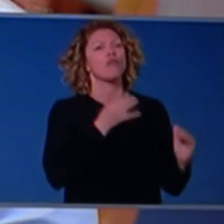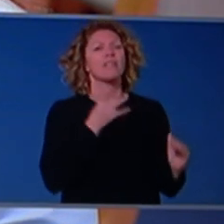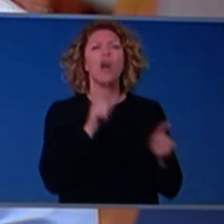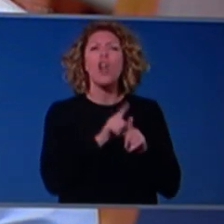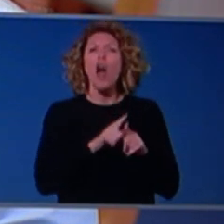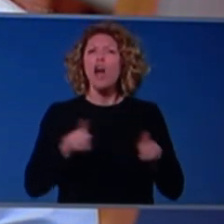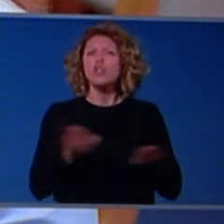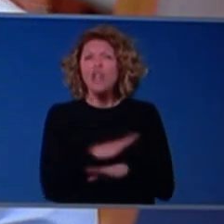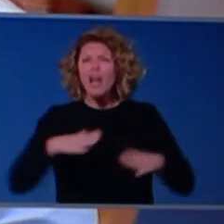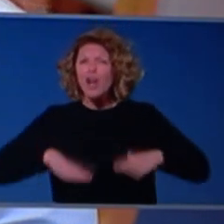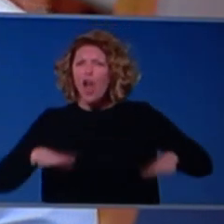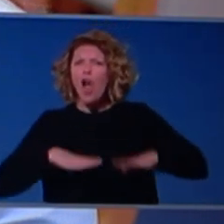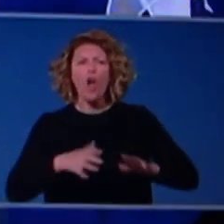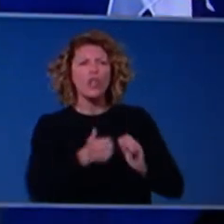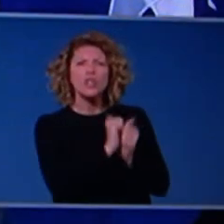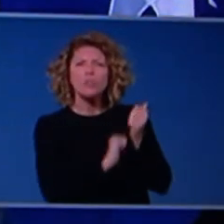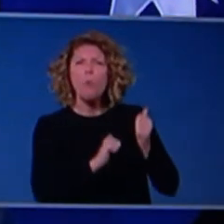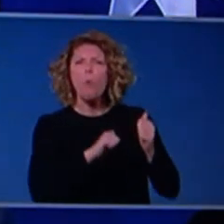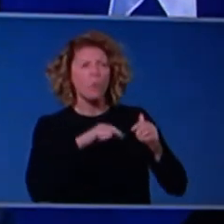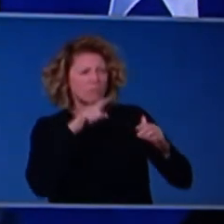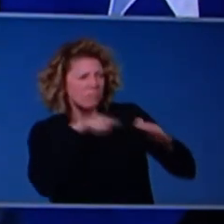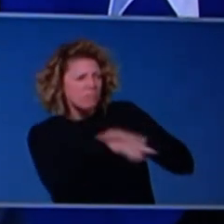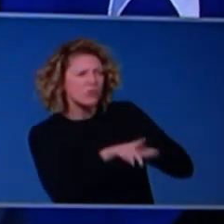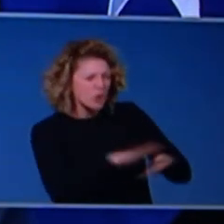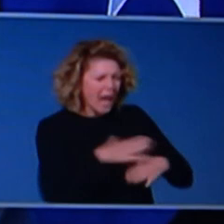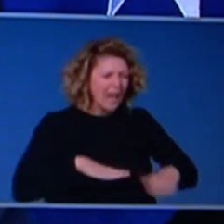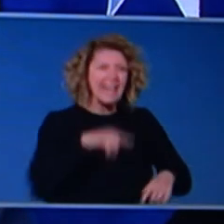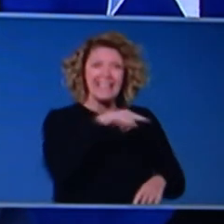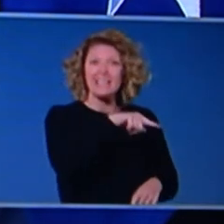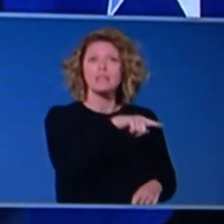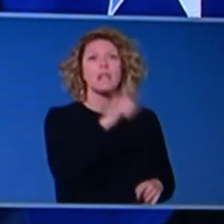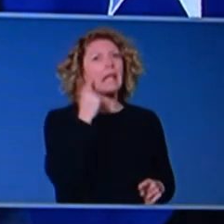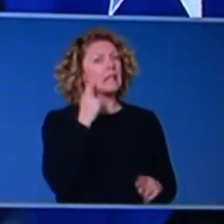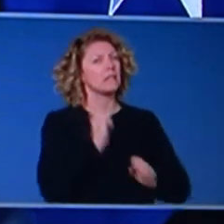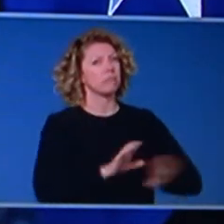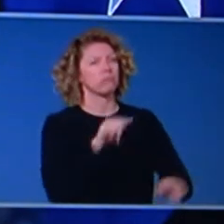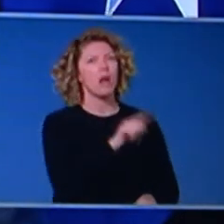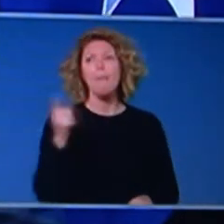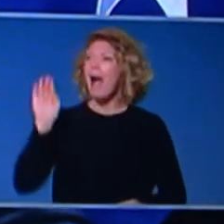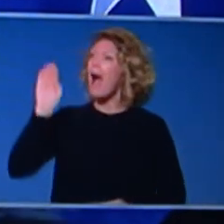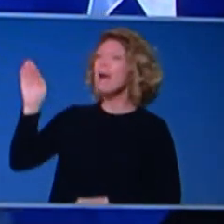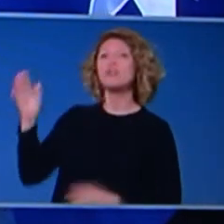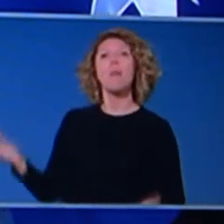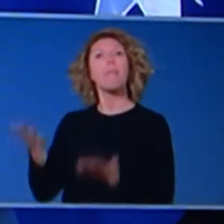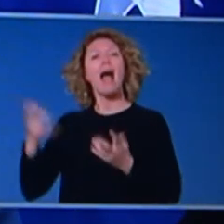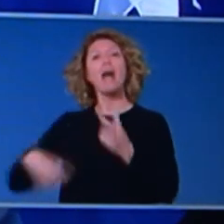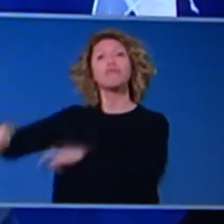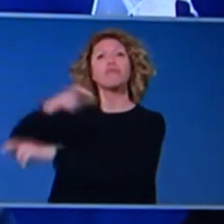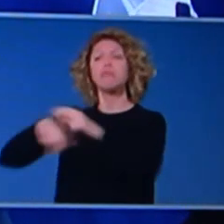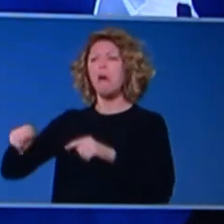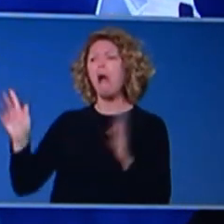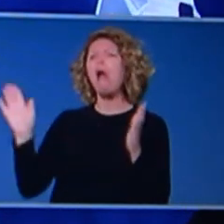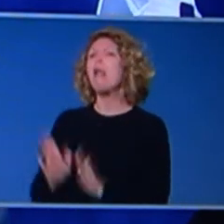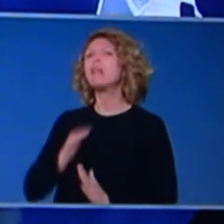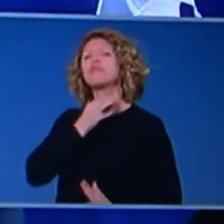and things like that. the mitigations you'd have to have in place, uh, to deal with that. Uh, it speaks, uh, of the need for community support,